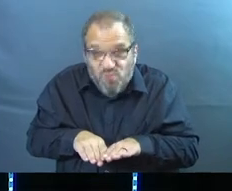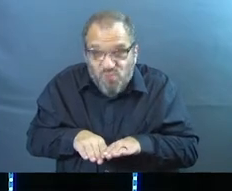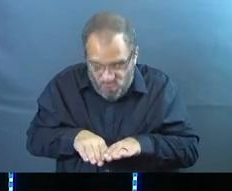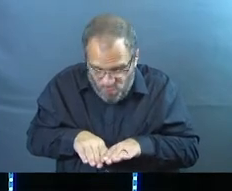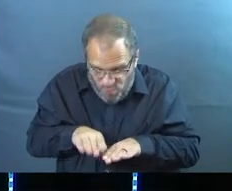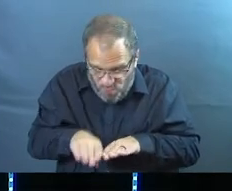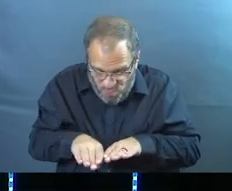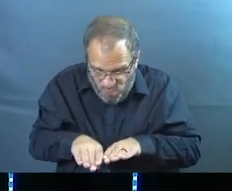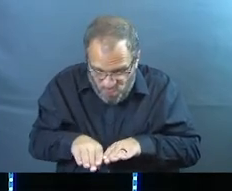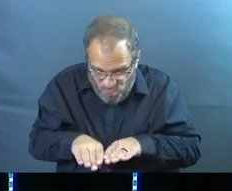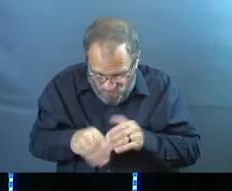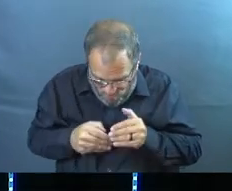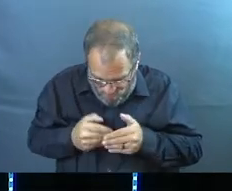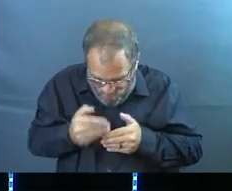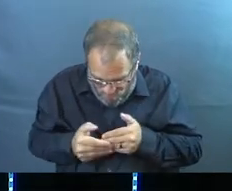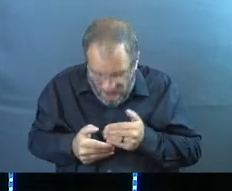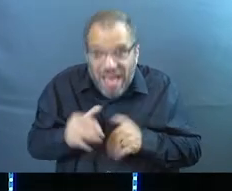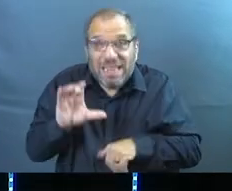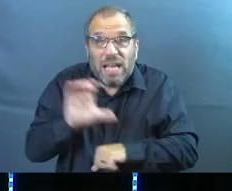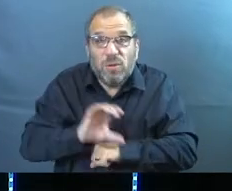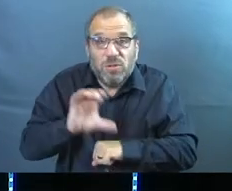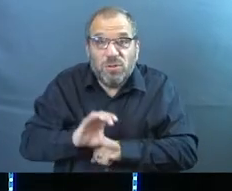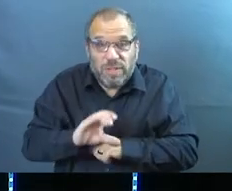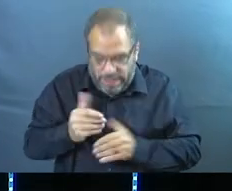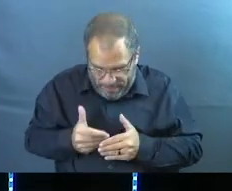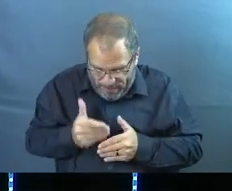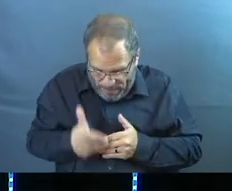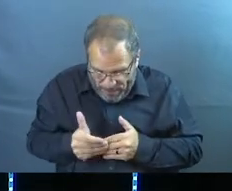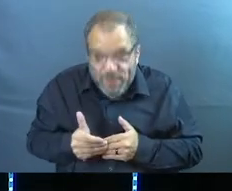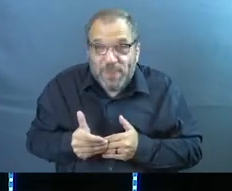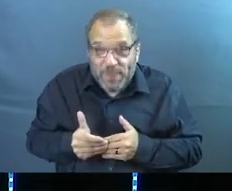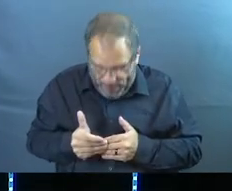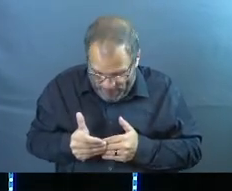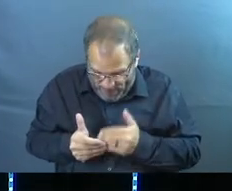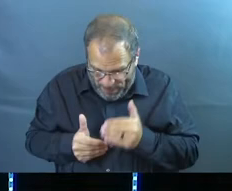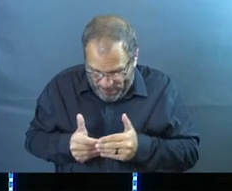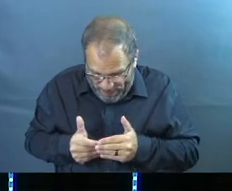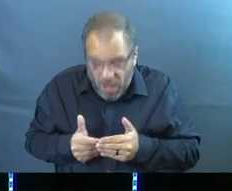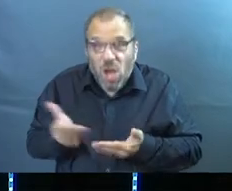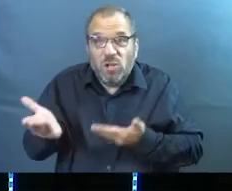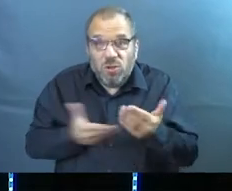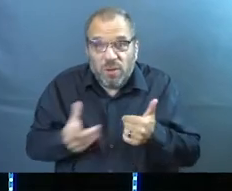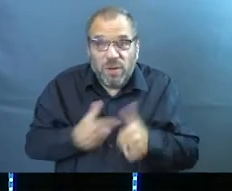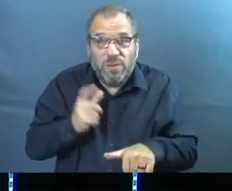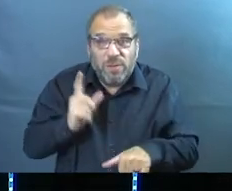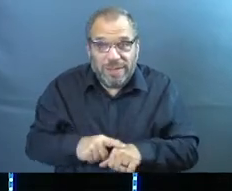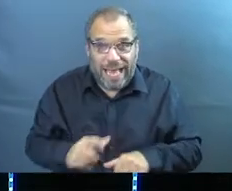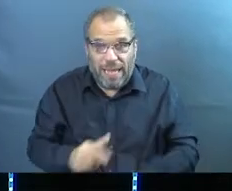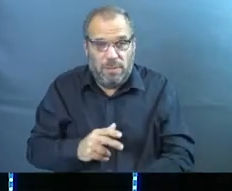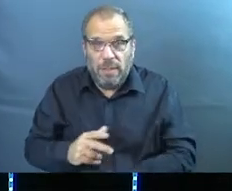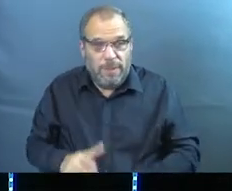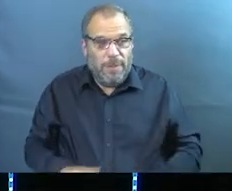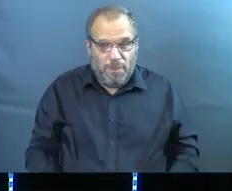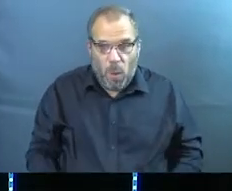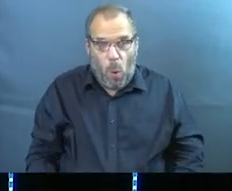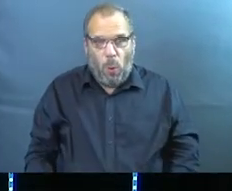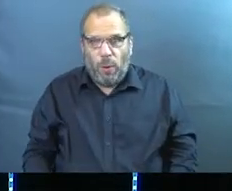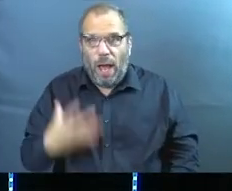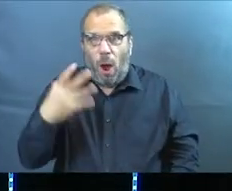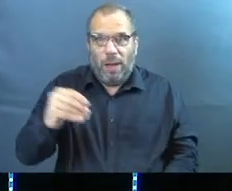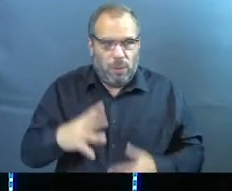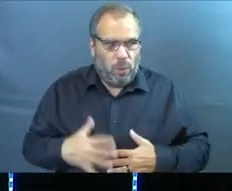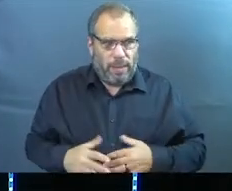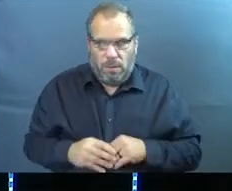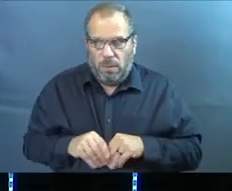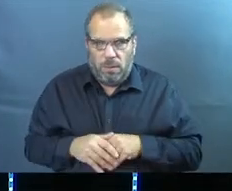there. That's what church is on a Sunday morning is you get to serve for the first time. You get to get outside